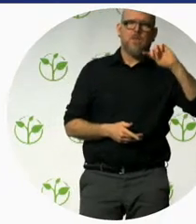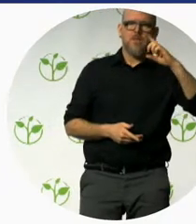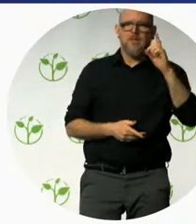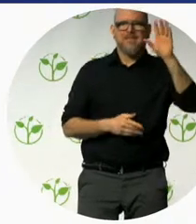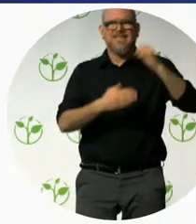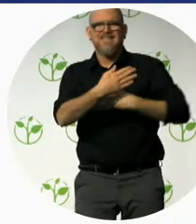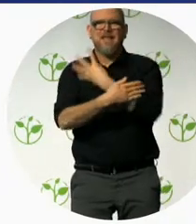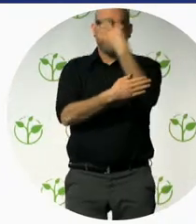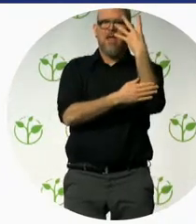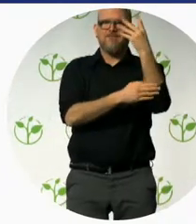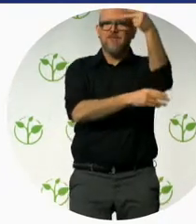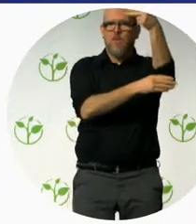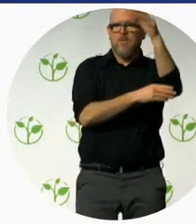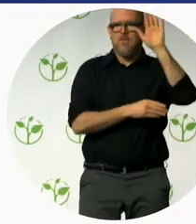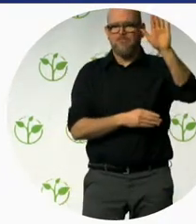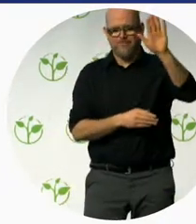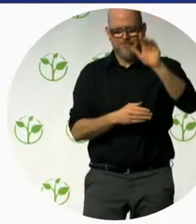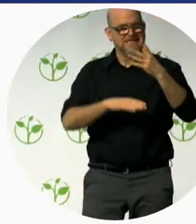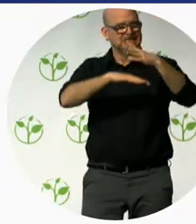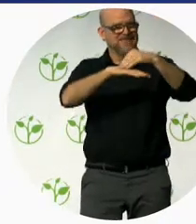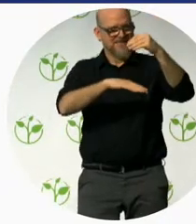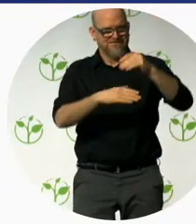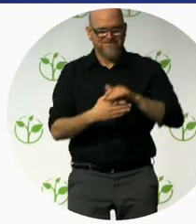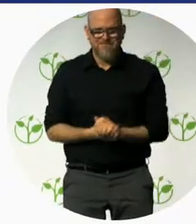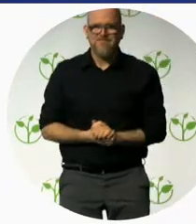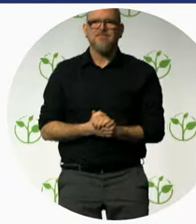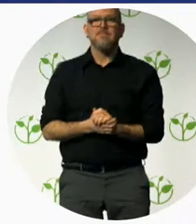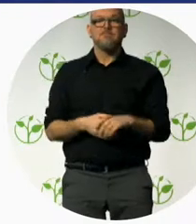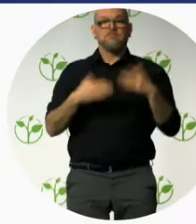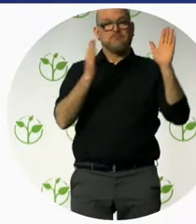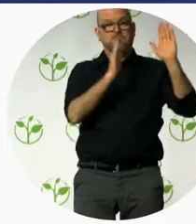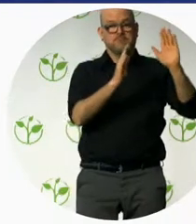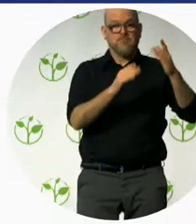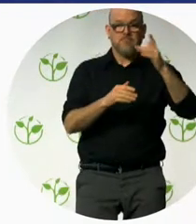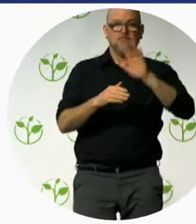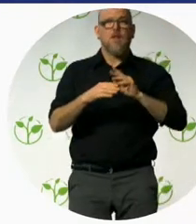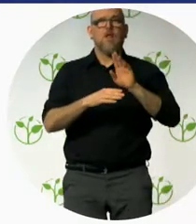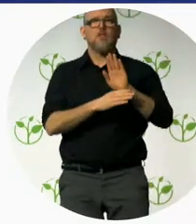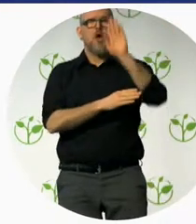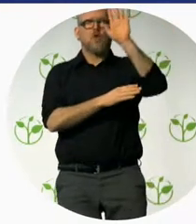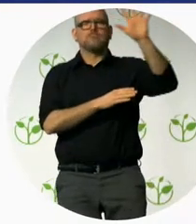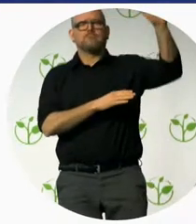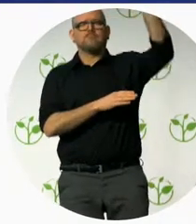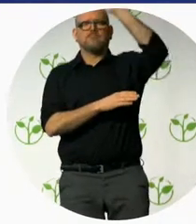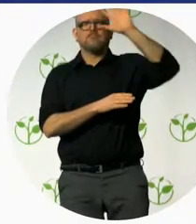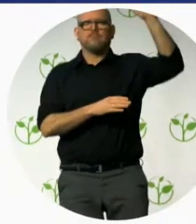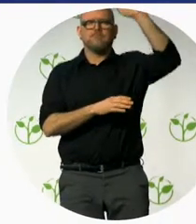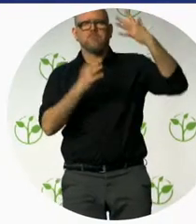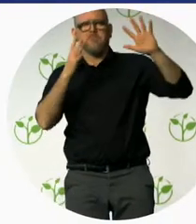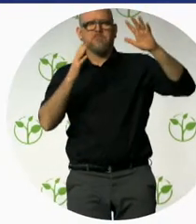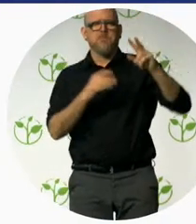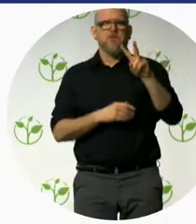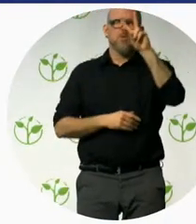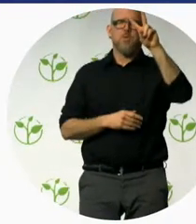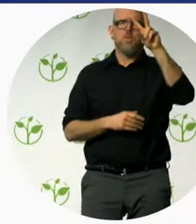Hotels, which is the largest hotel operator in the Nordic region, with over 230 hotels and 45,000